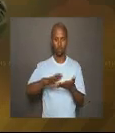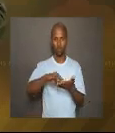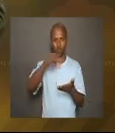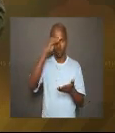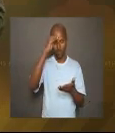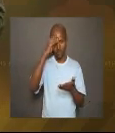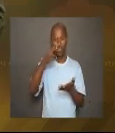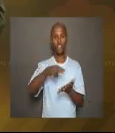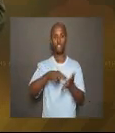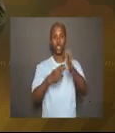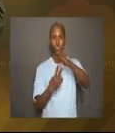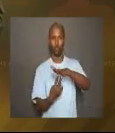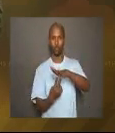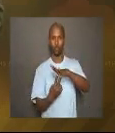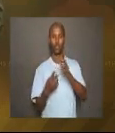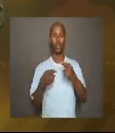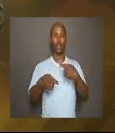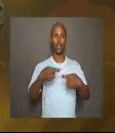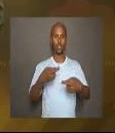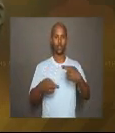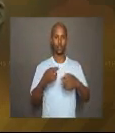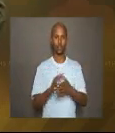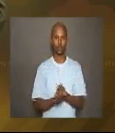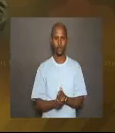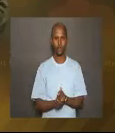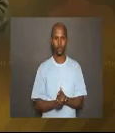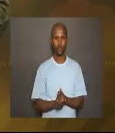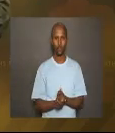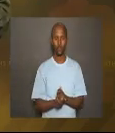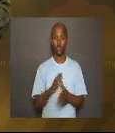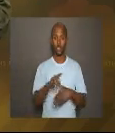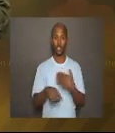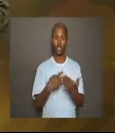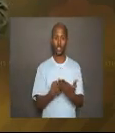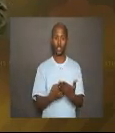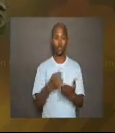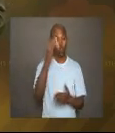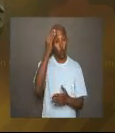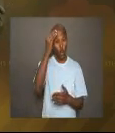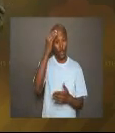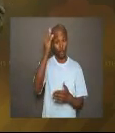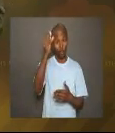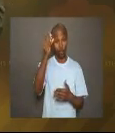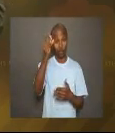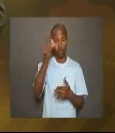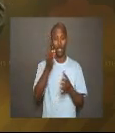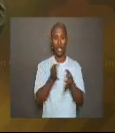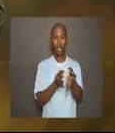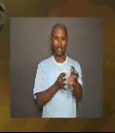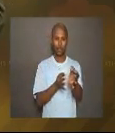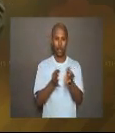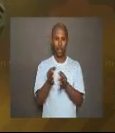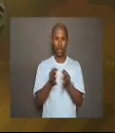inverse of A. Today, This concept is explained